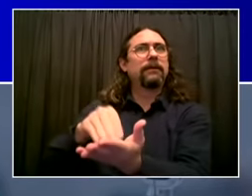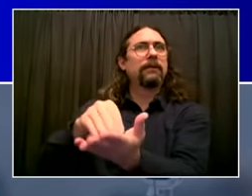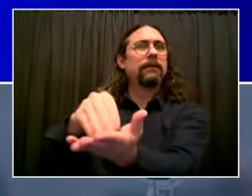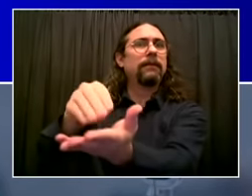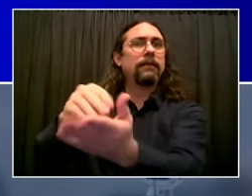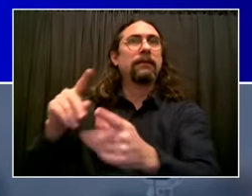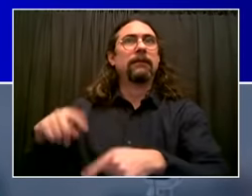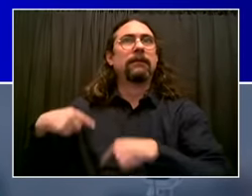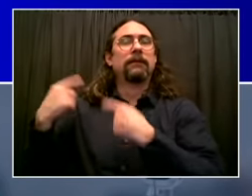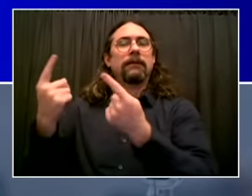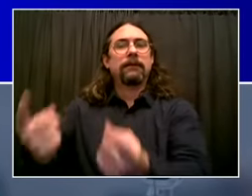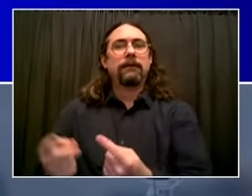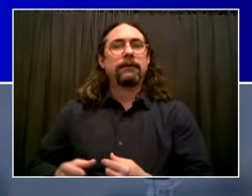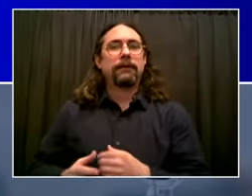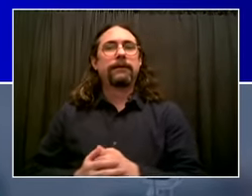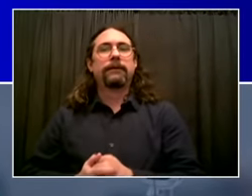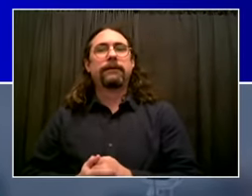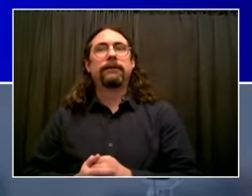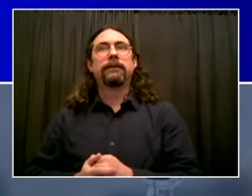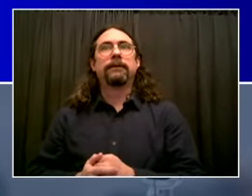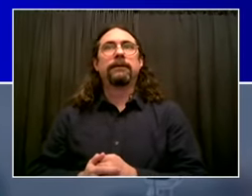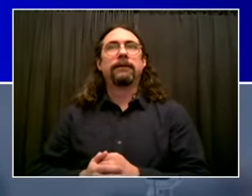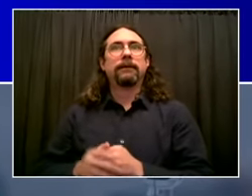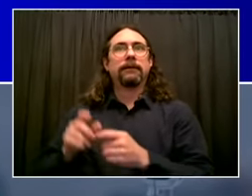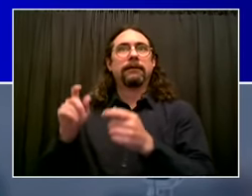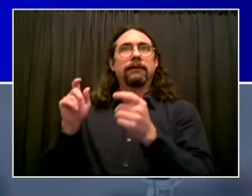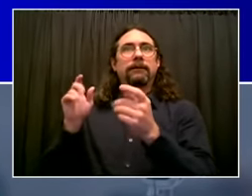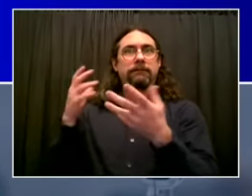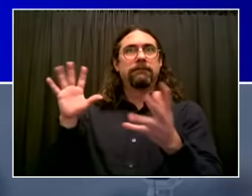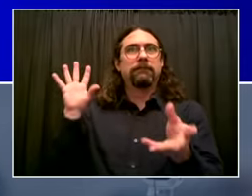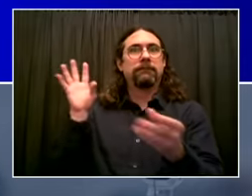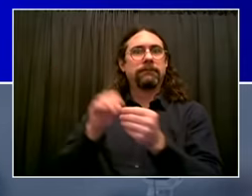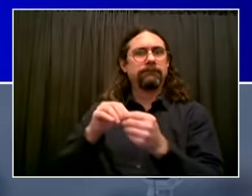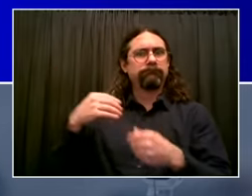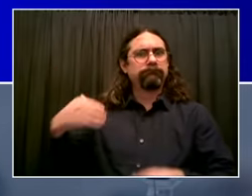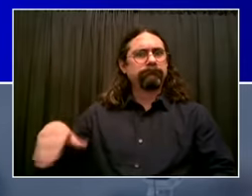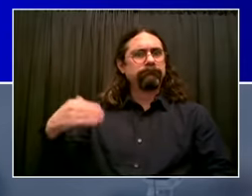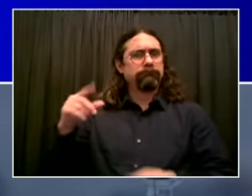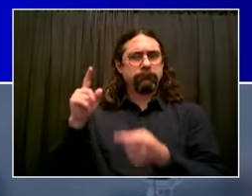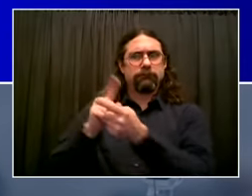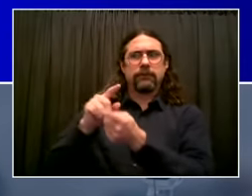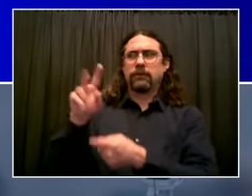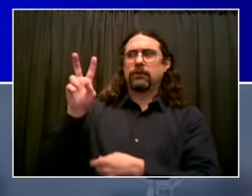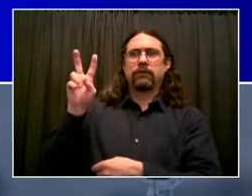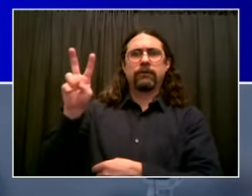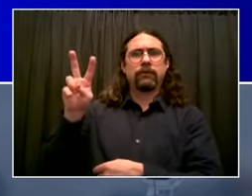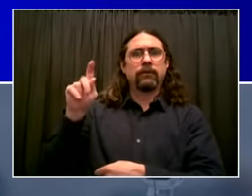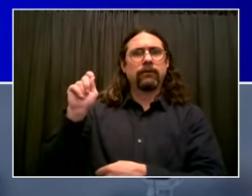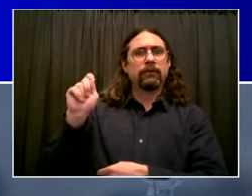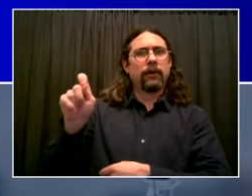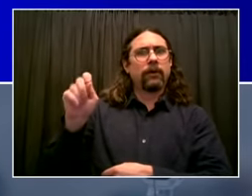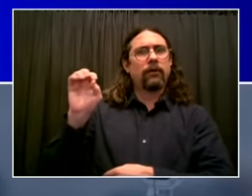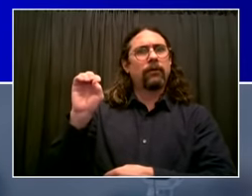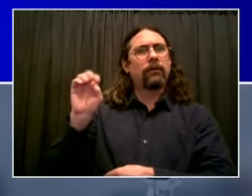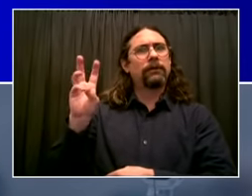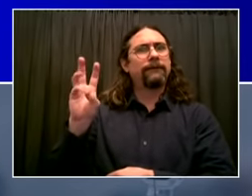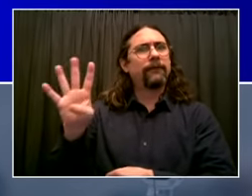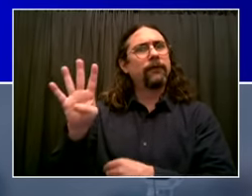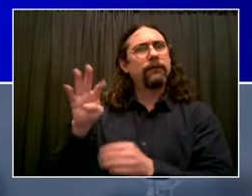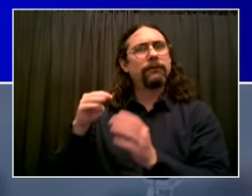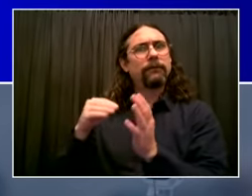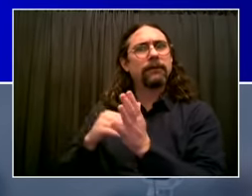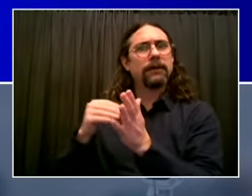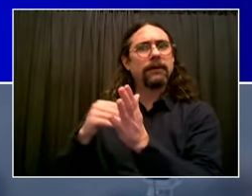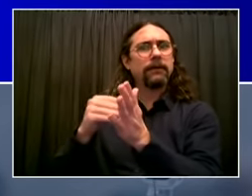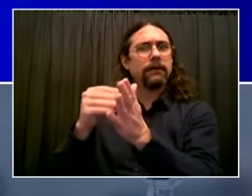doses have been given. And we're hearing great news from Washington. Obviously yesterday we talked about the fact that